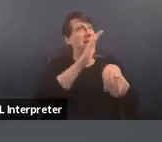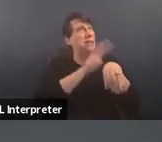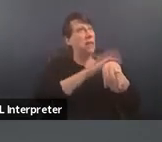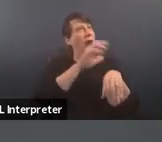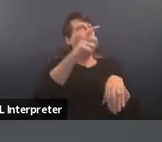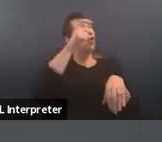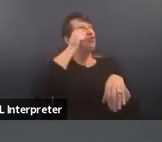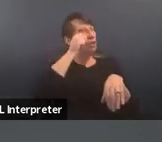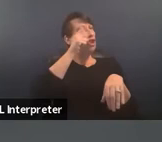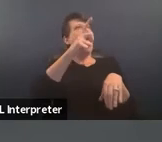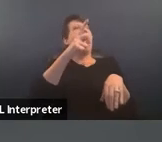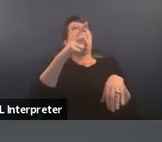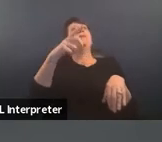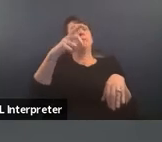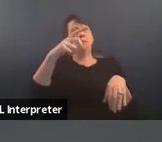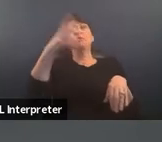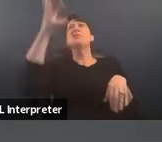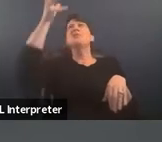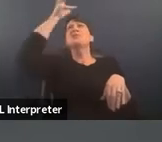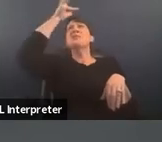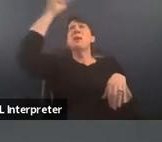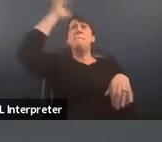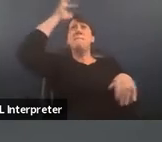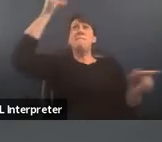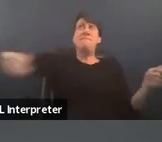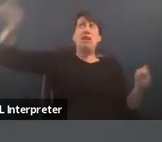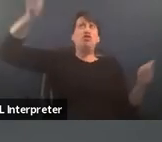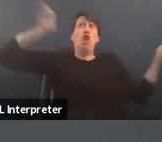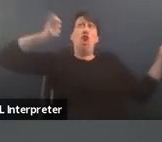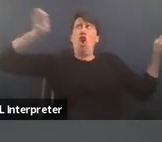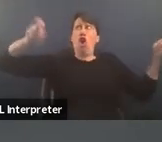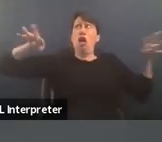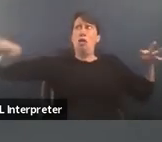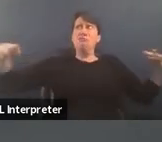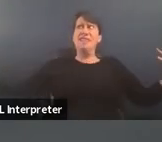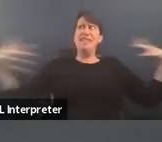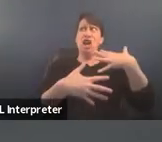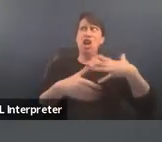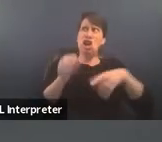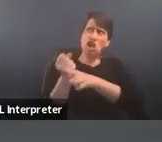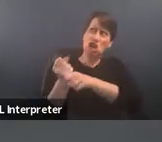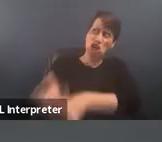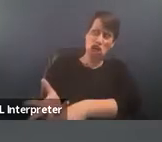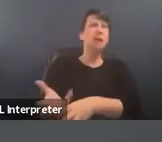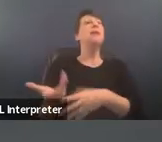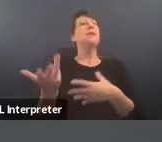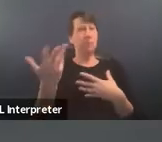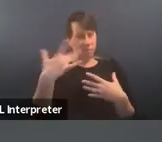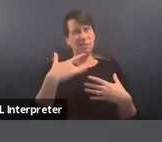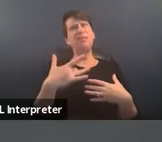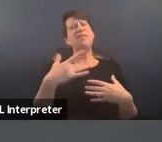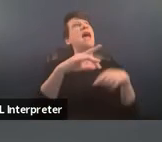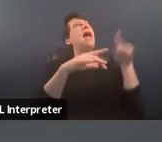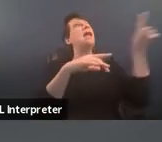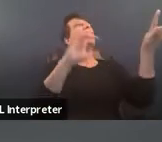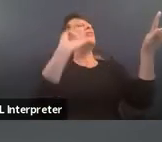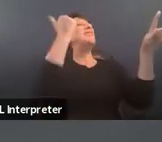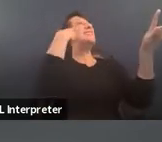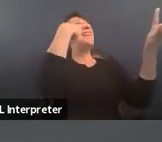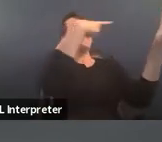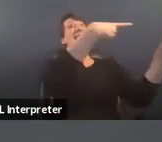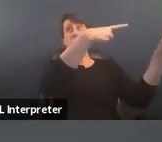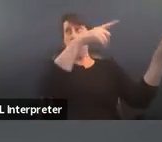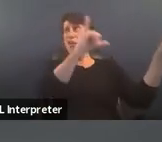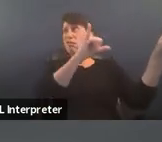patriarchal terror um and in fact for survivors of color the state is often a primary and actor of patriarchal